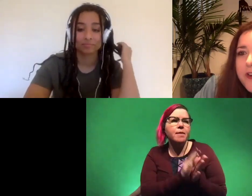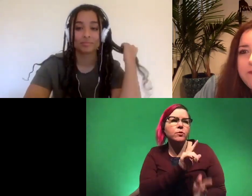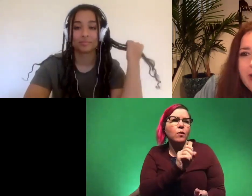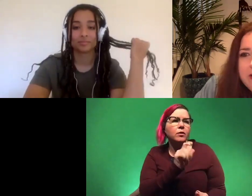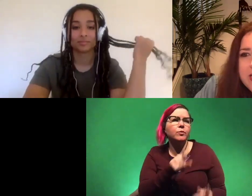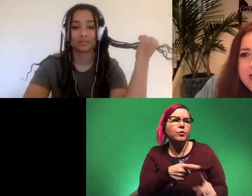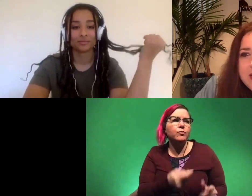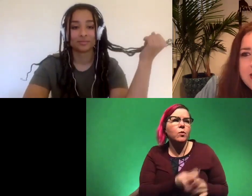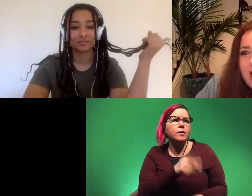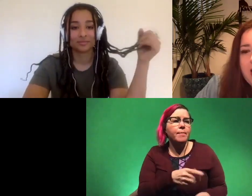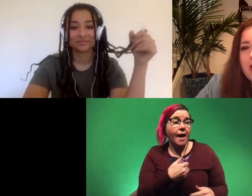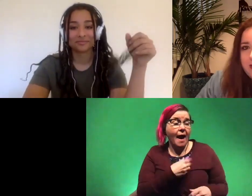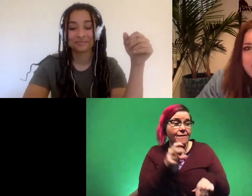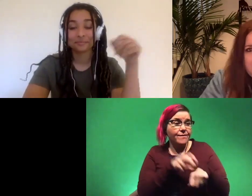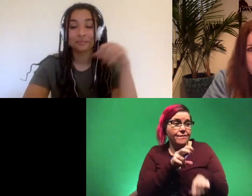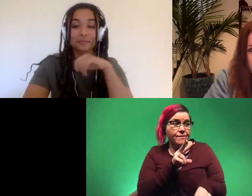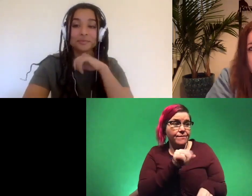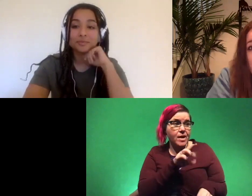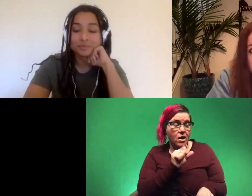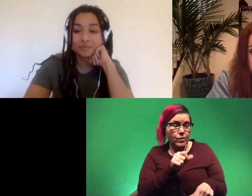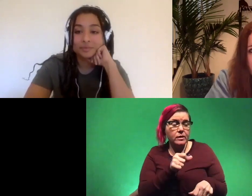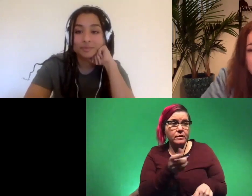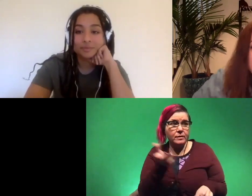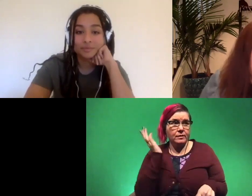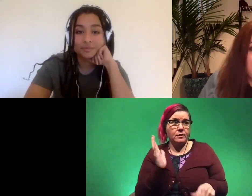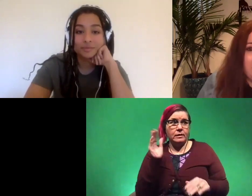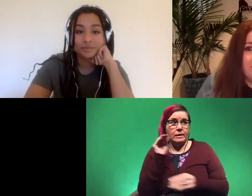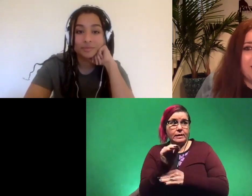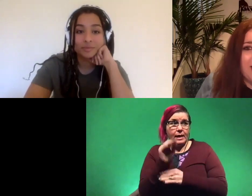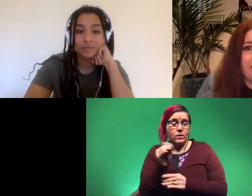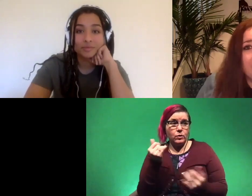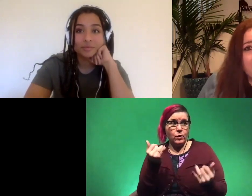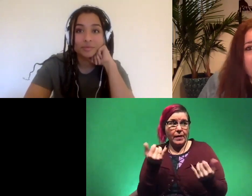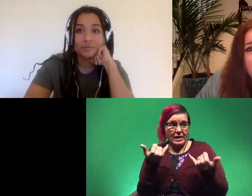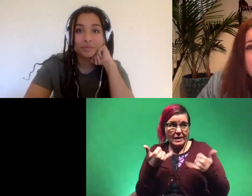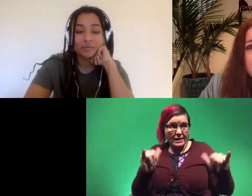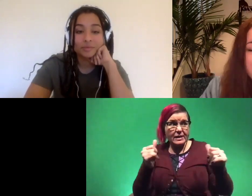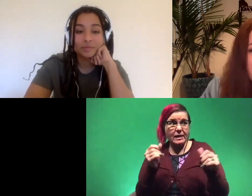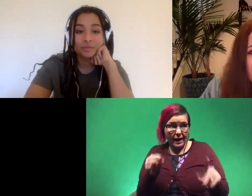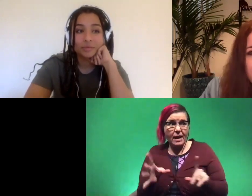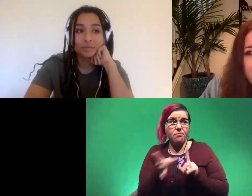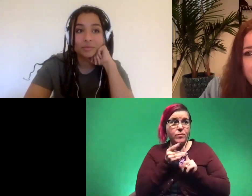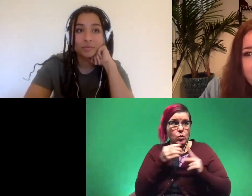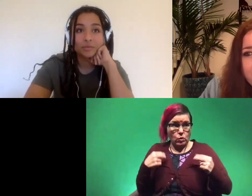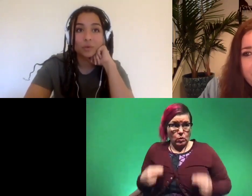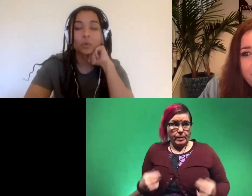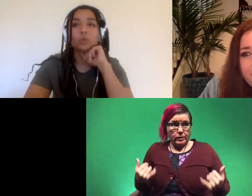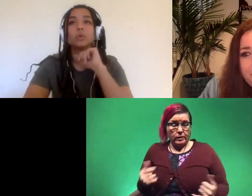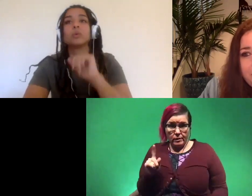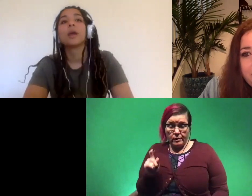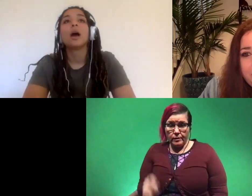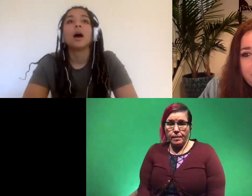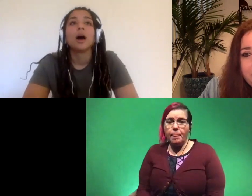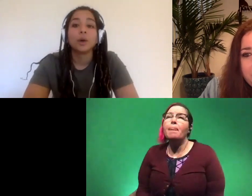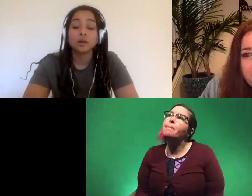are there viruses that existed during the dinosaur times that still exist and can infect humans today oh